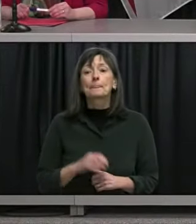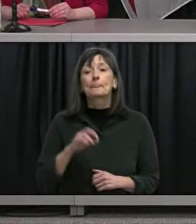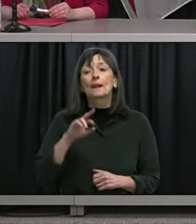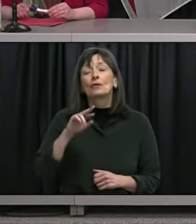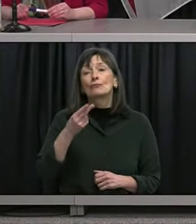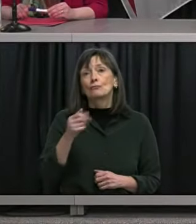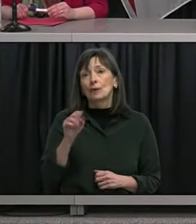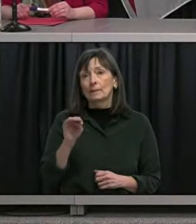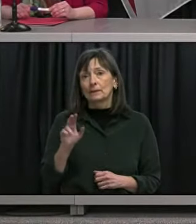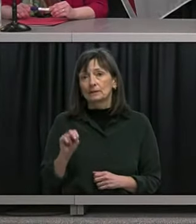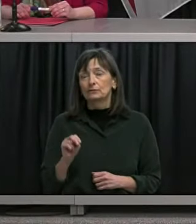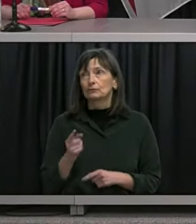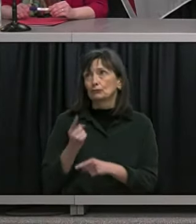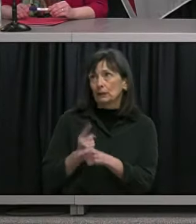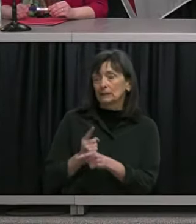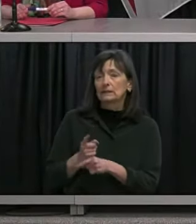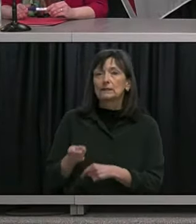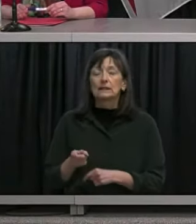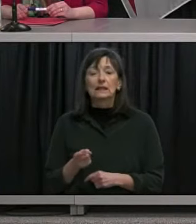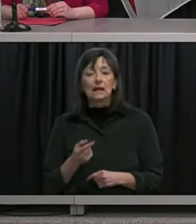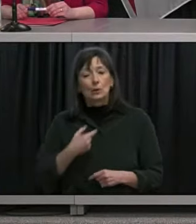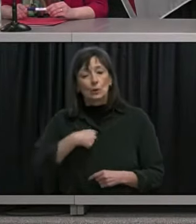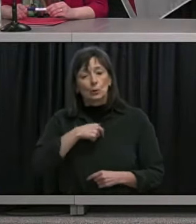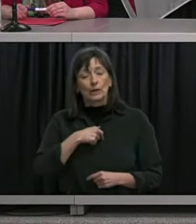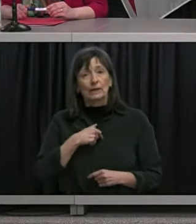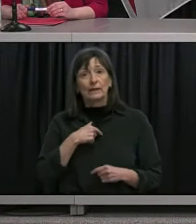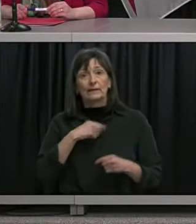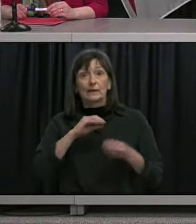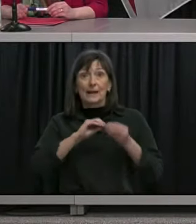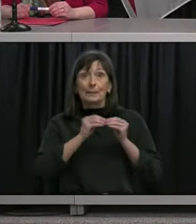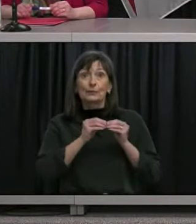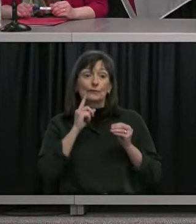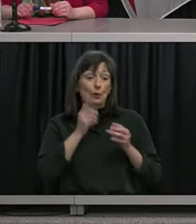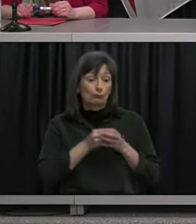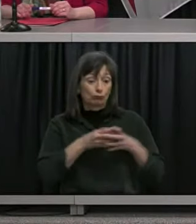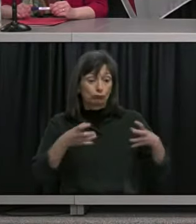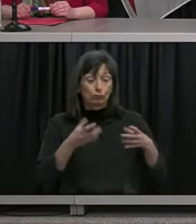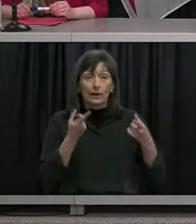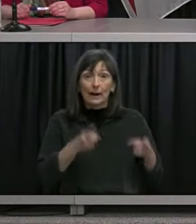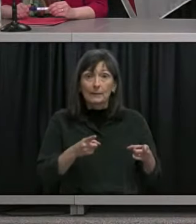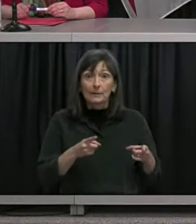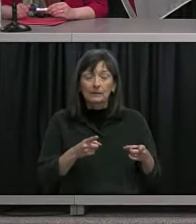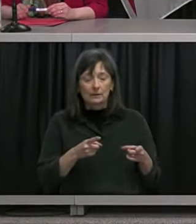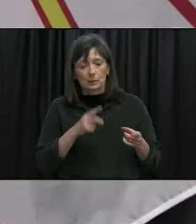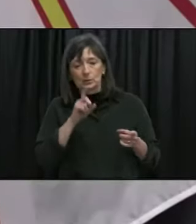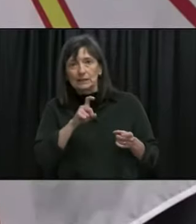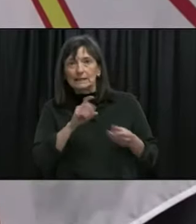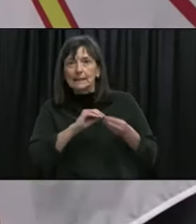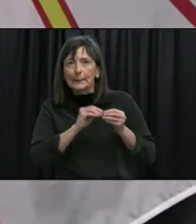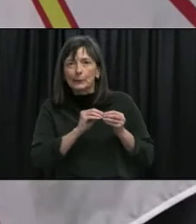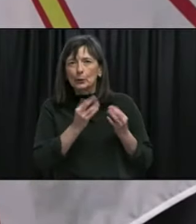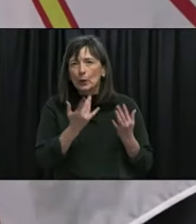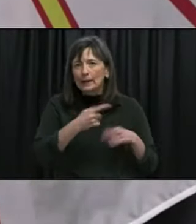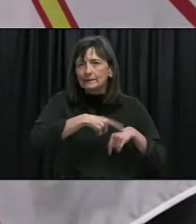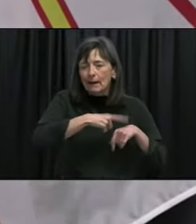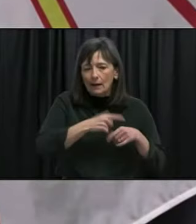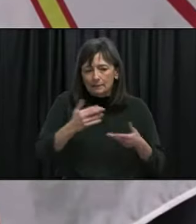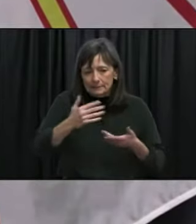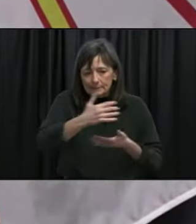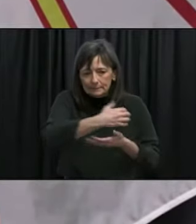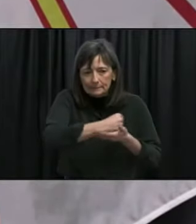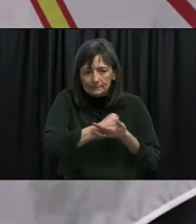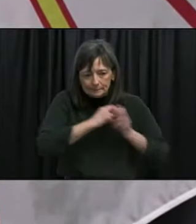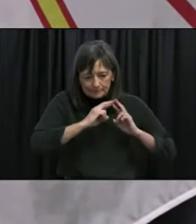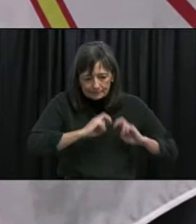absolutely Richard and so it takes a little while for the data to come in and for the models and the analysis for it to